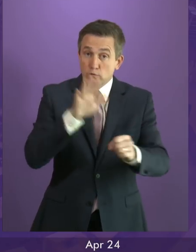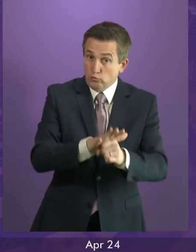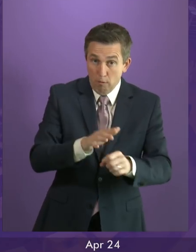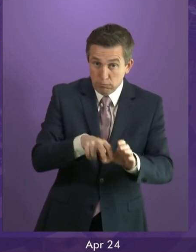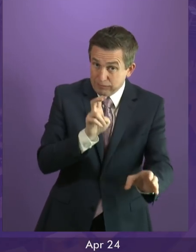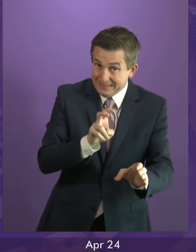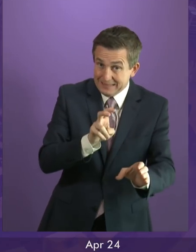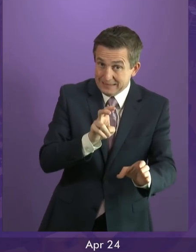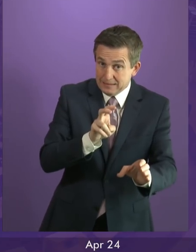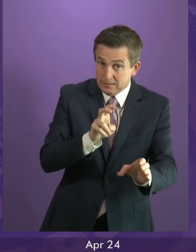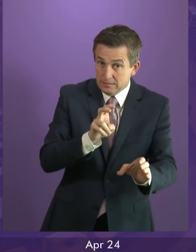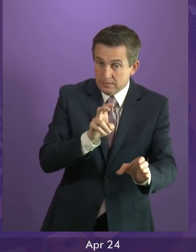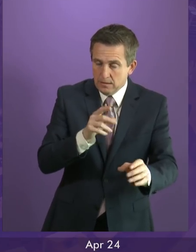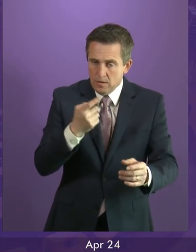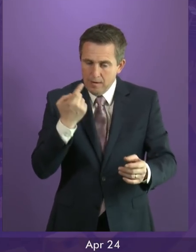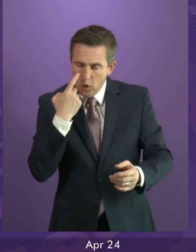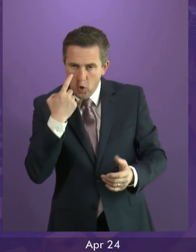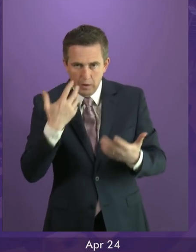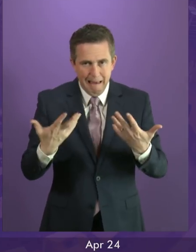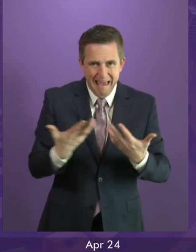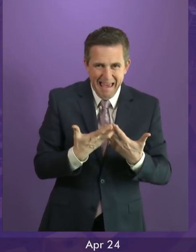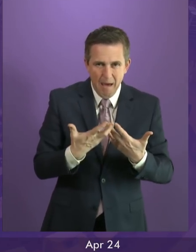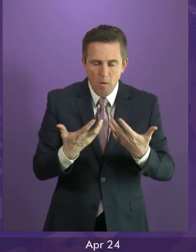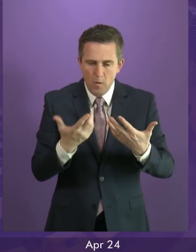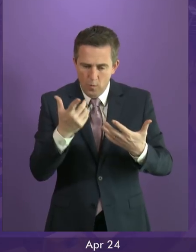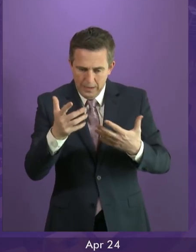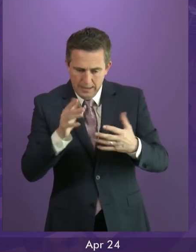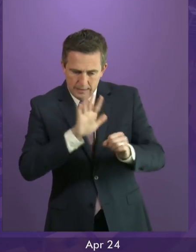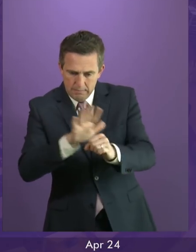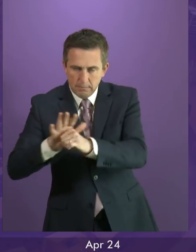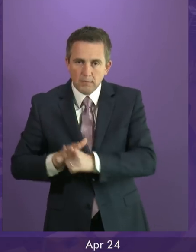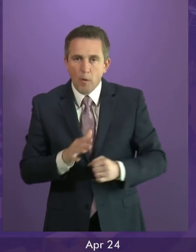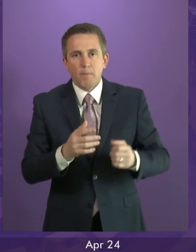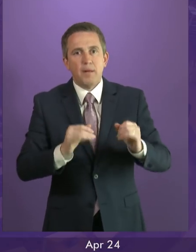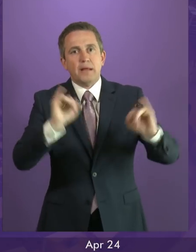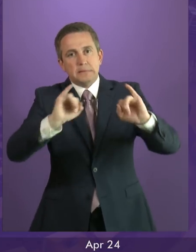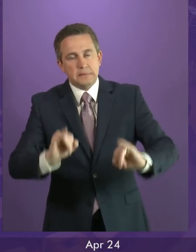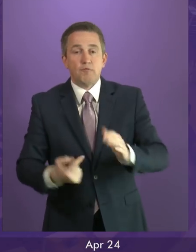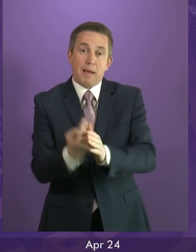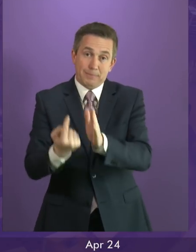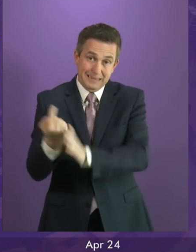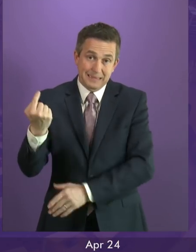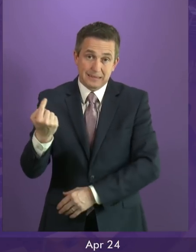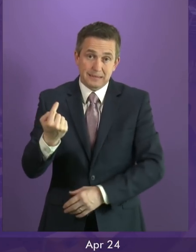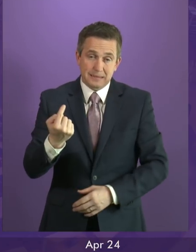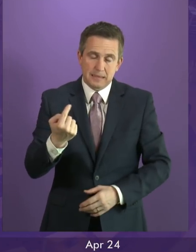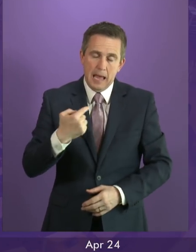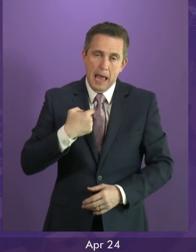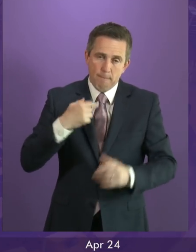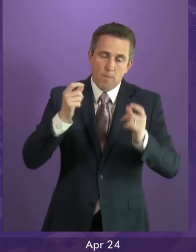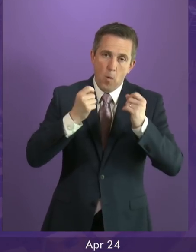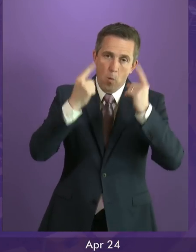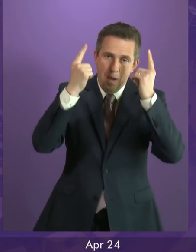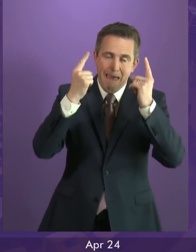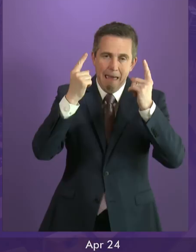dealing with the consequences of Brexit and facing up to its challenges will be unavoidable. I am aware that the